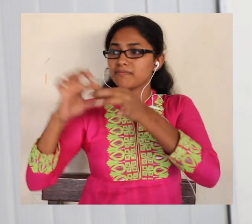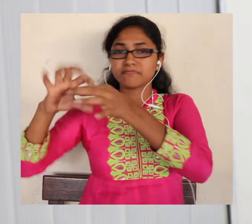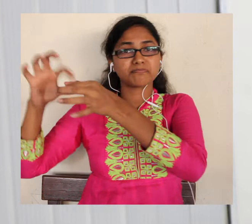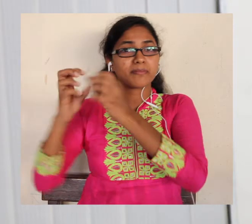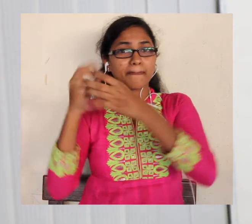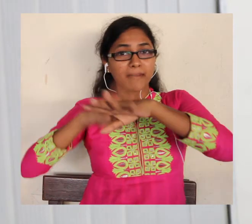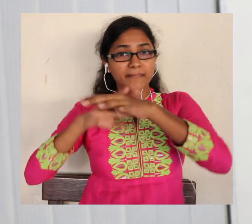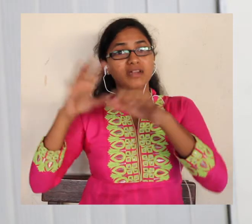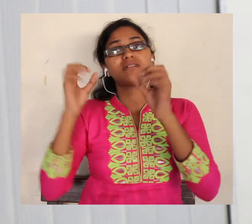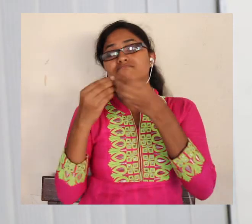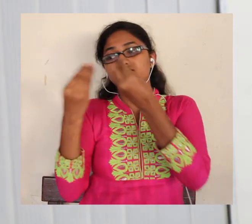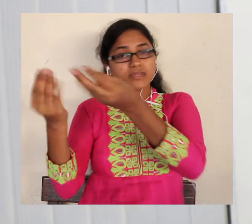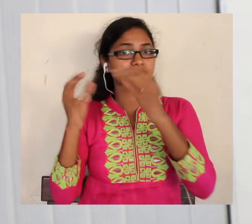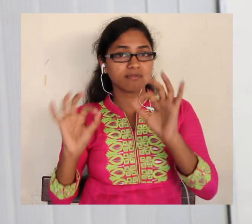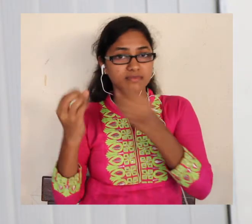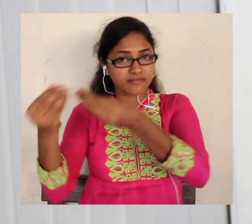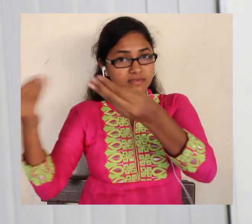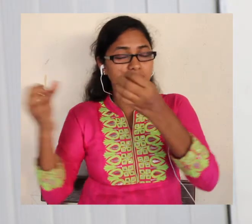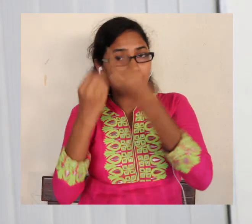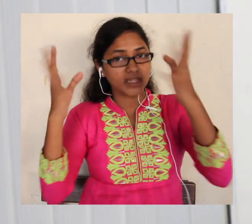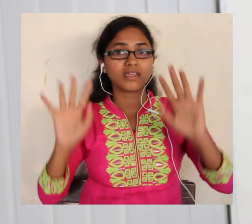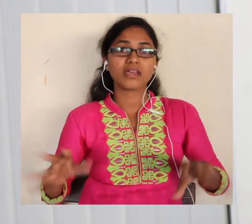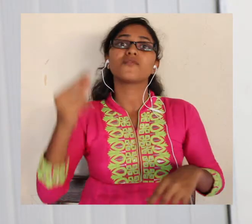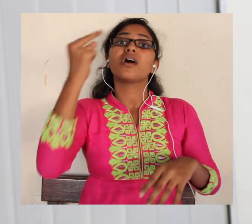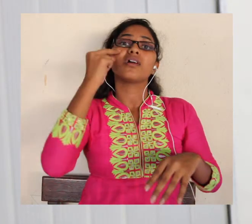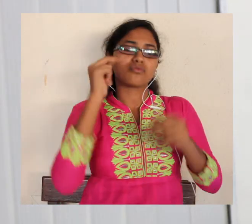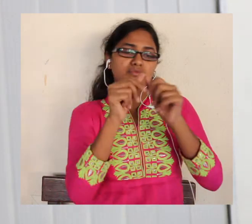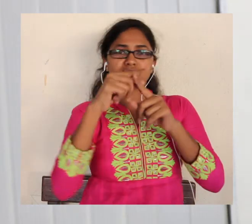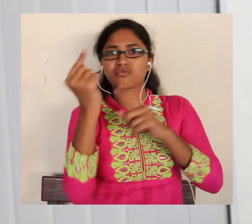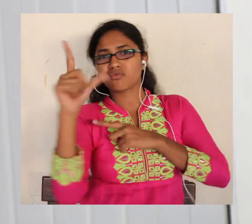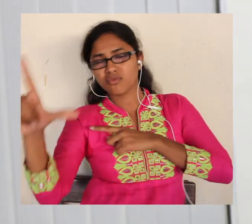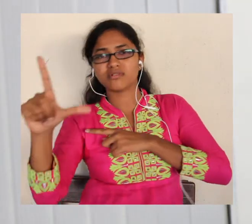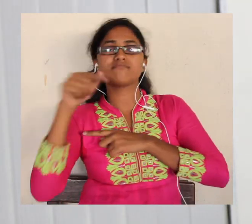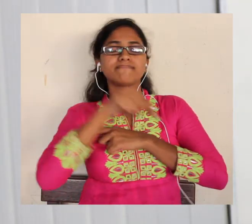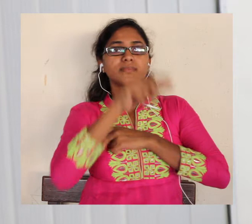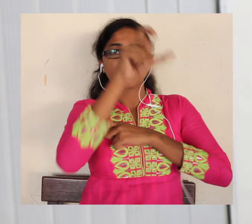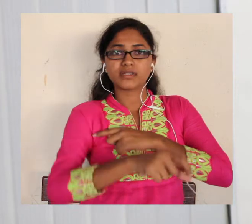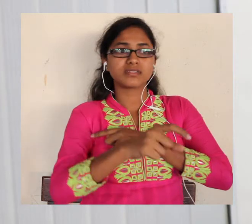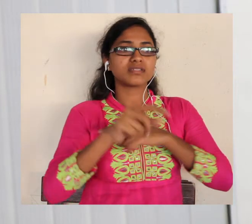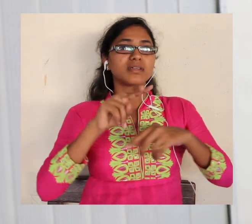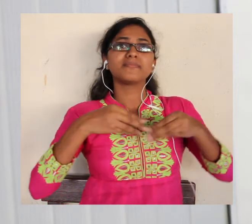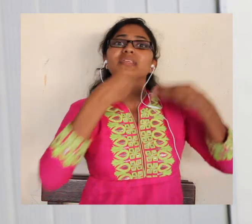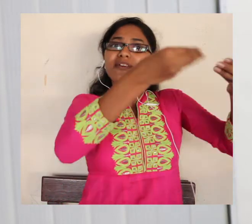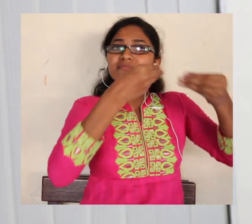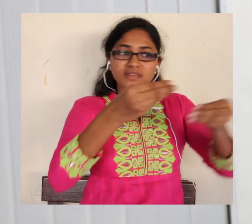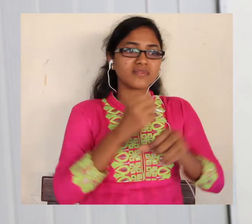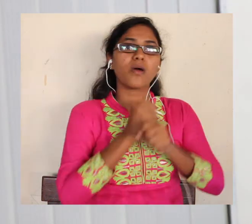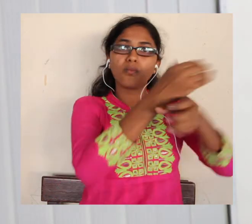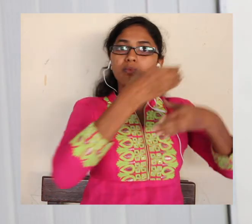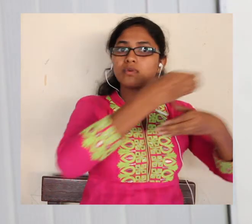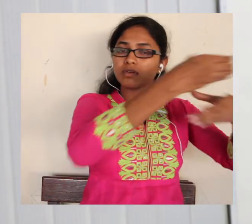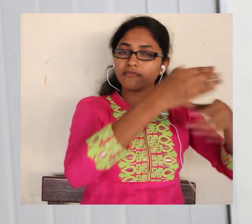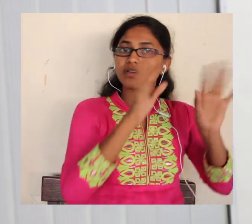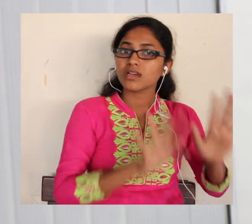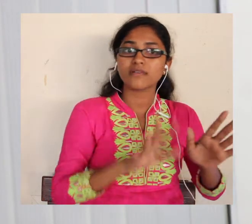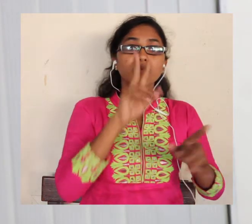has worked in a lower Parel Phoenix store who has been awarded as value champ in our People Oscars. So these have been role models for others to